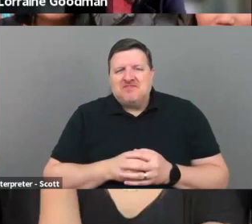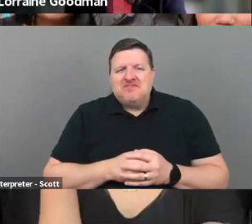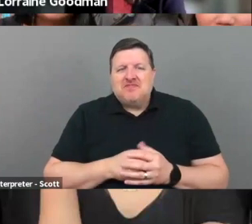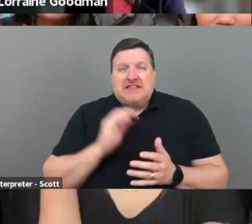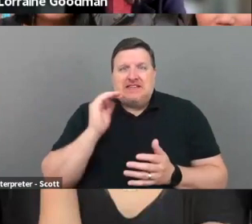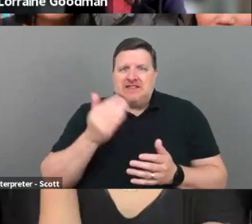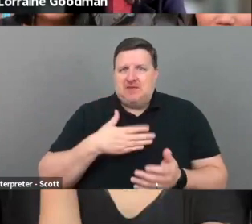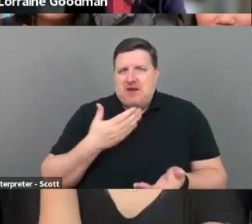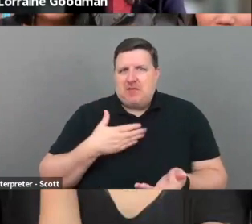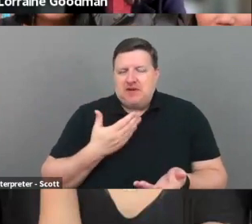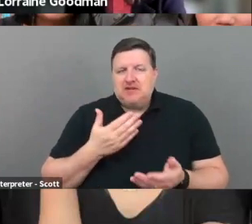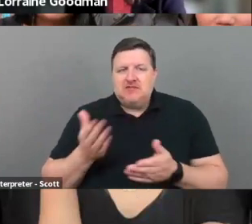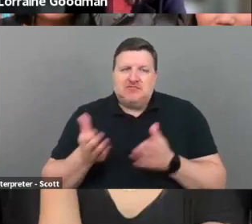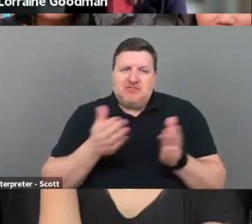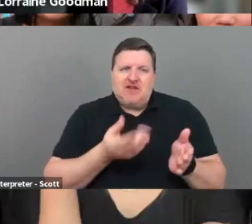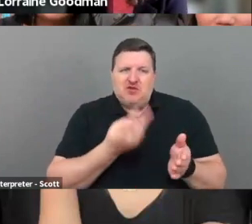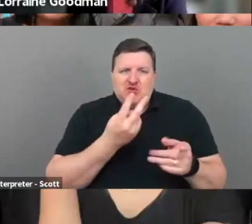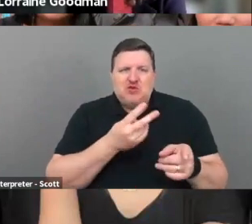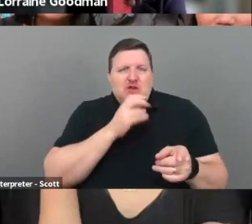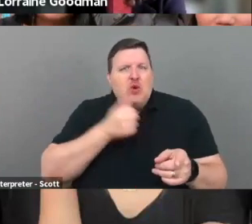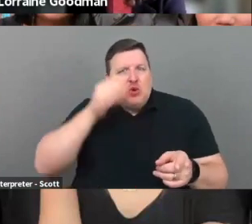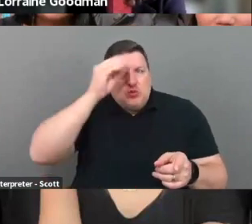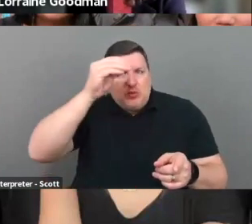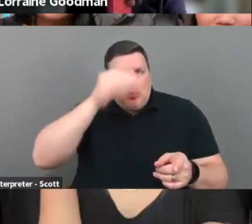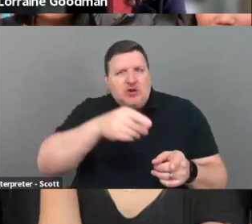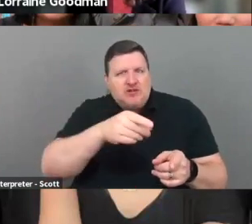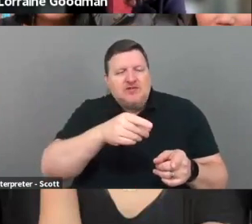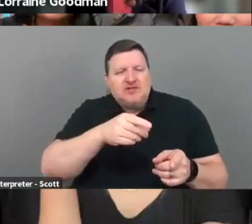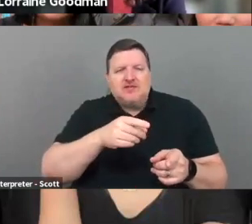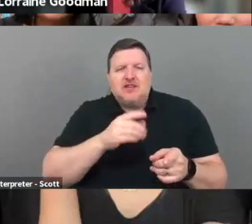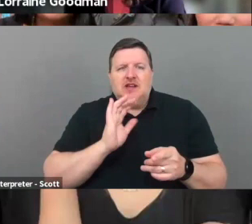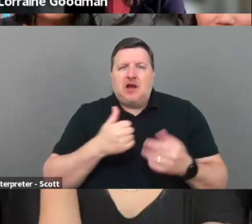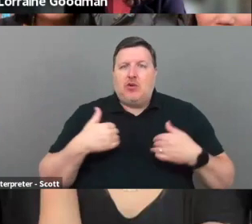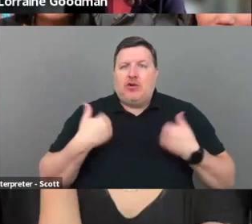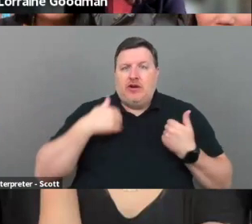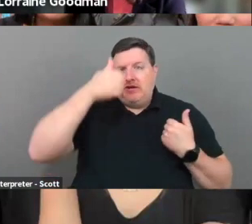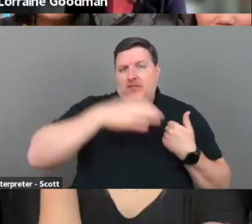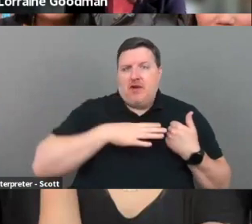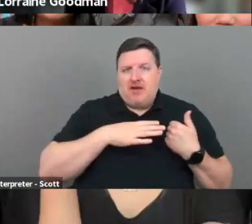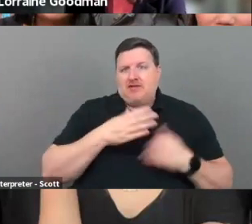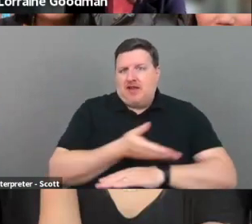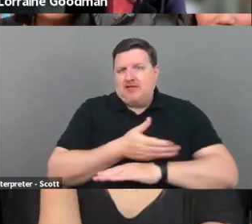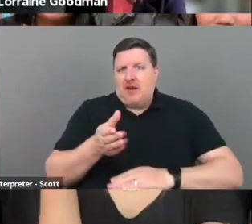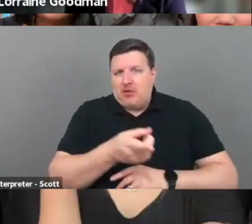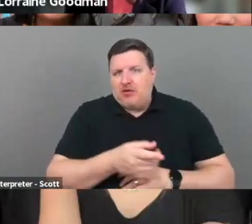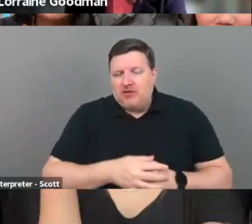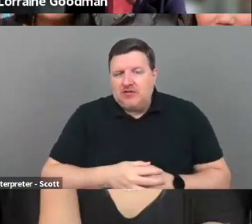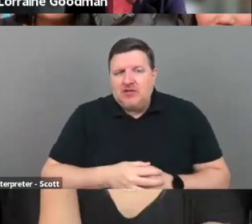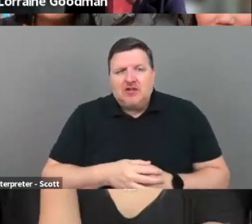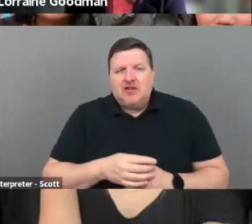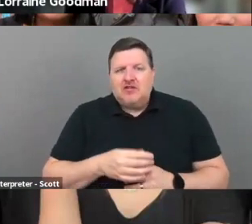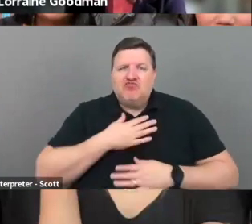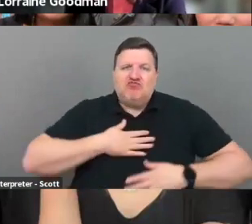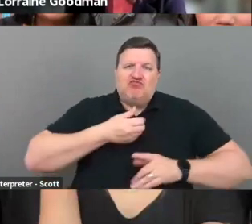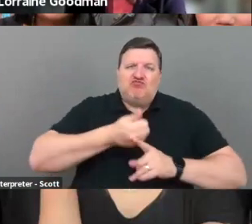seem very happy. And then we have two of the older boys in our young men's ensemble, uh, having a great